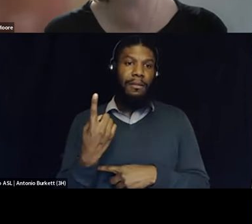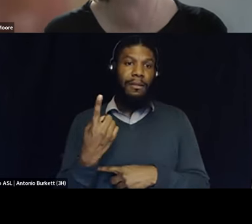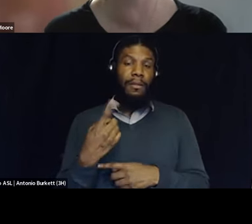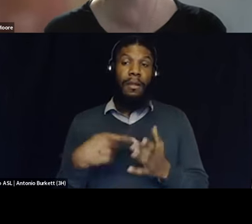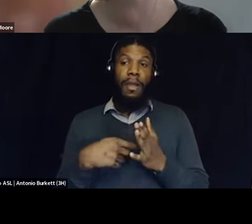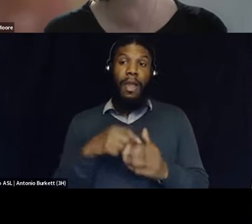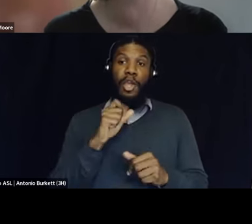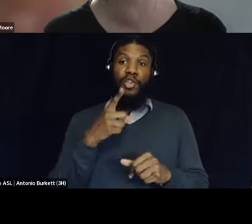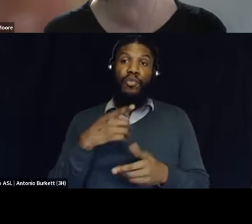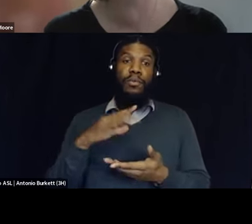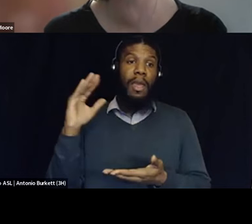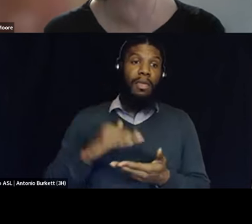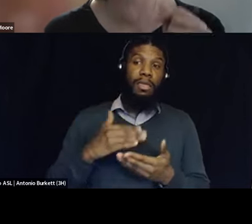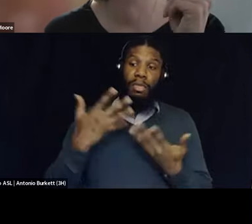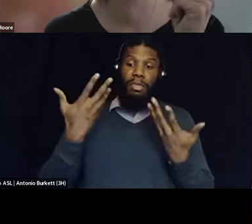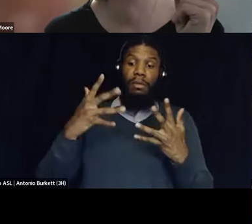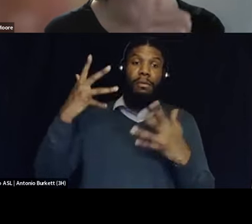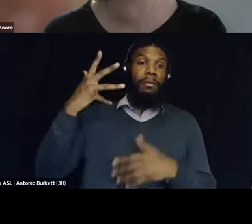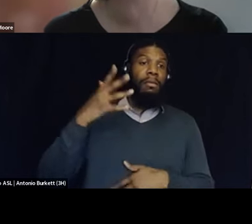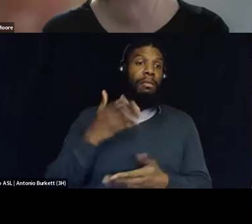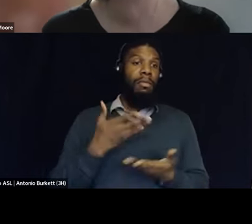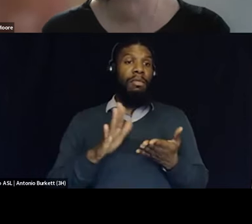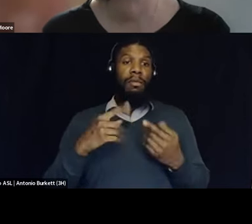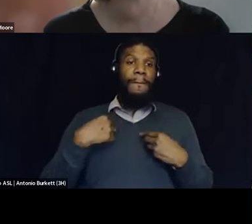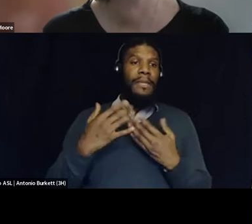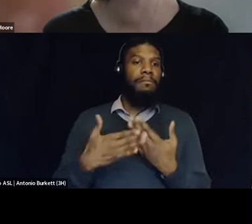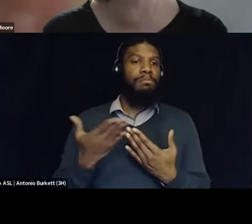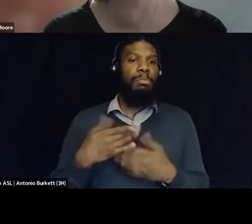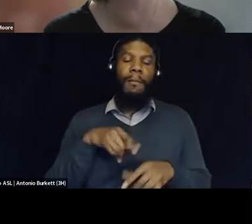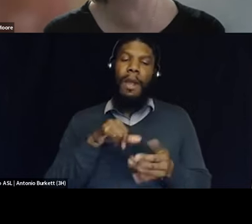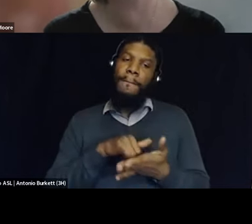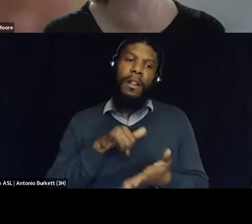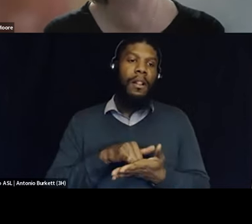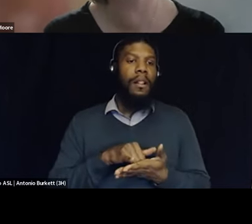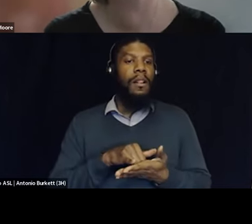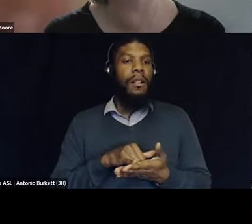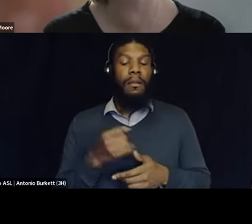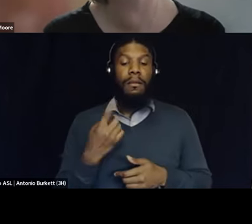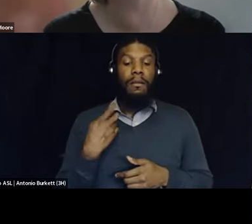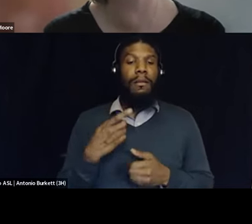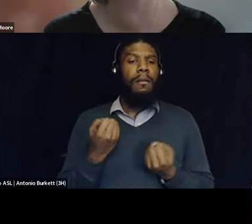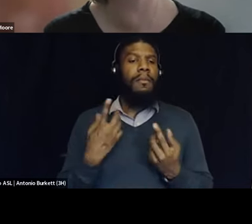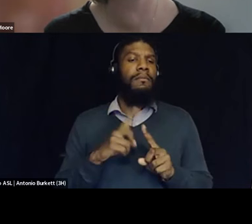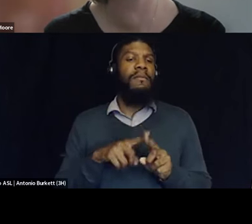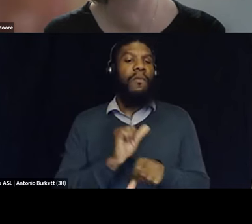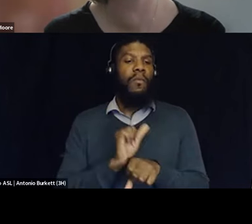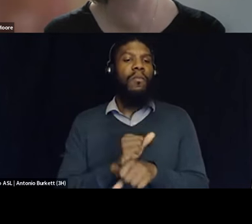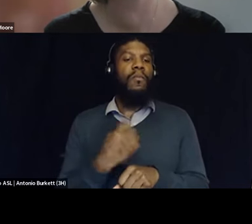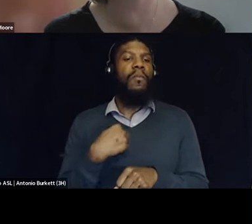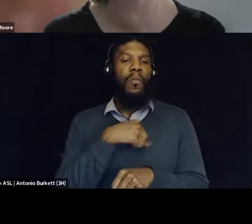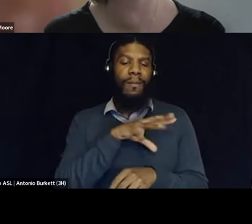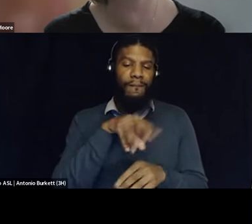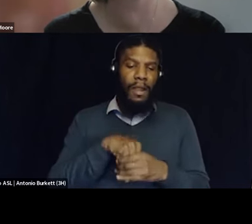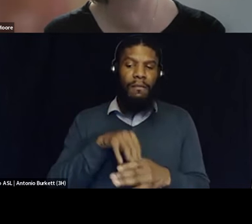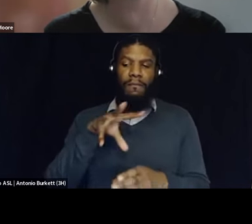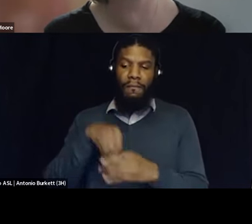you know um but i when i think about all of the different works that we do that are all so important